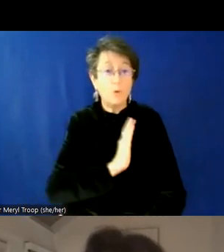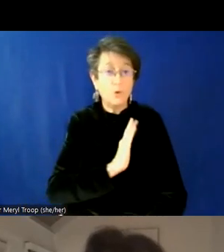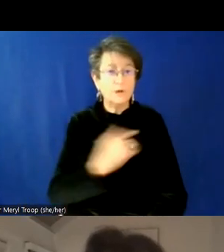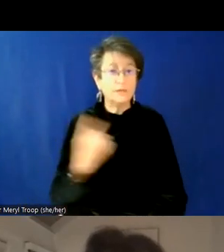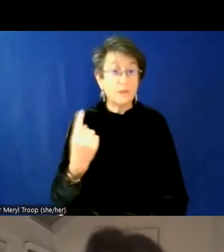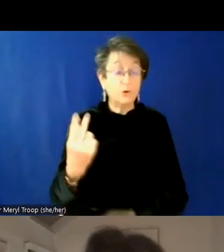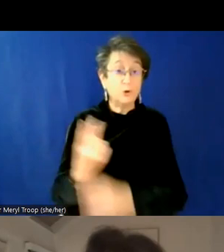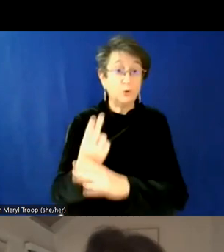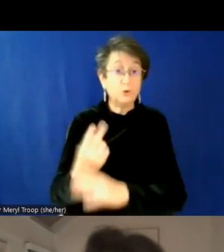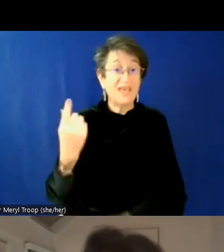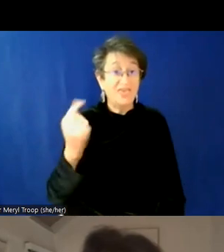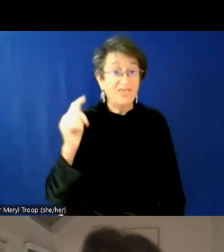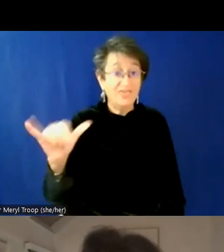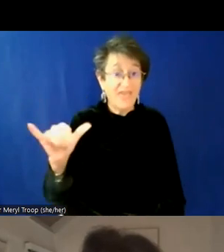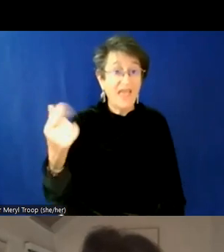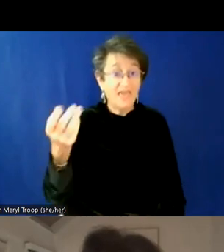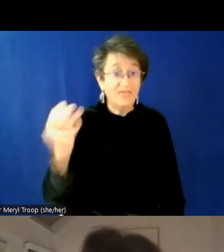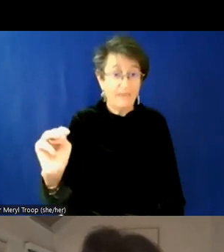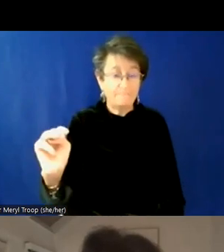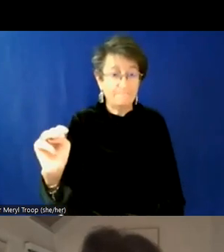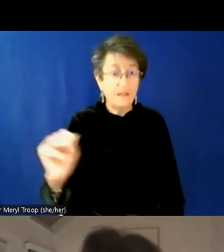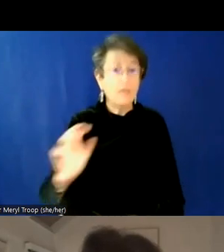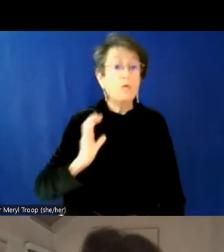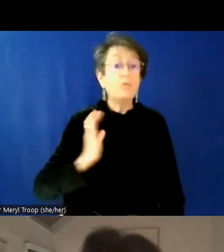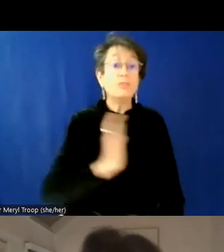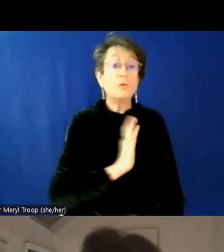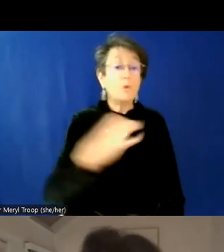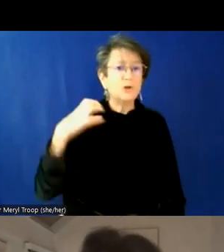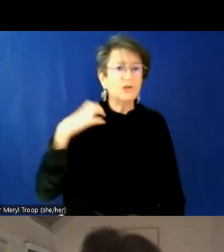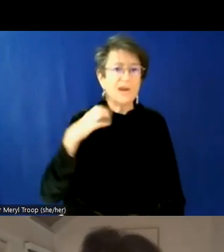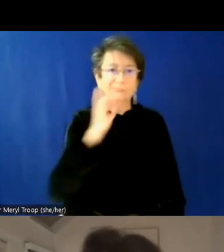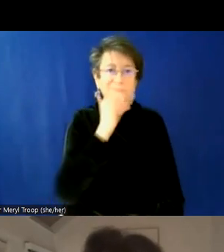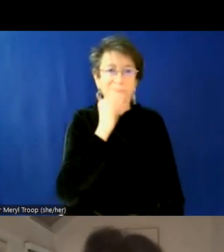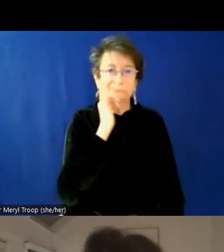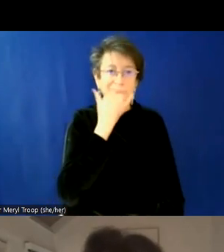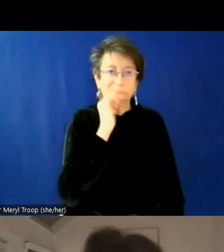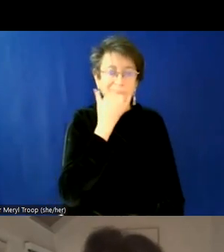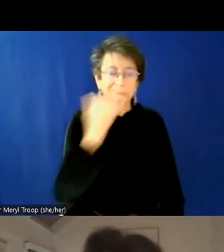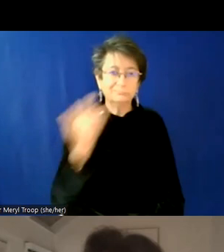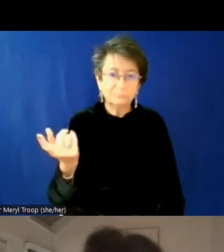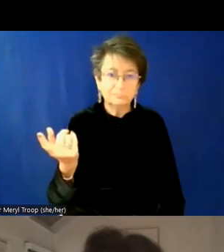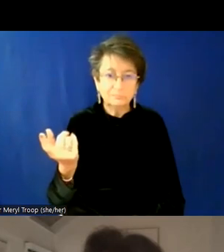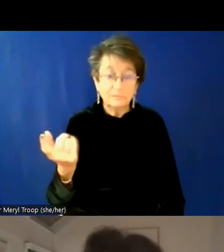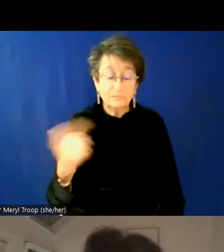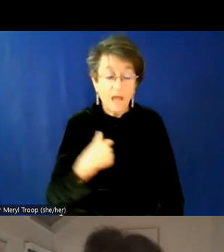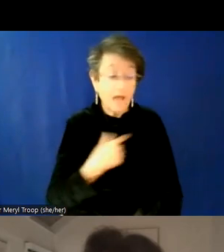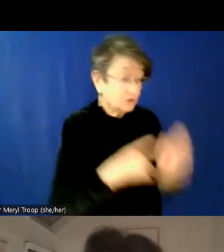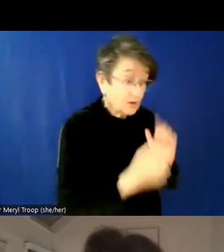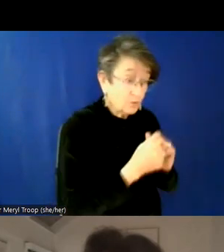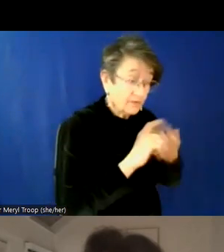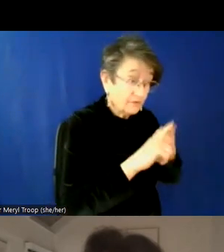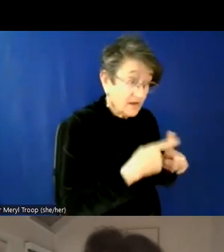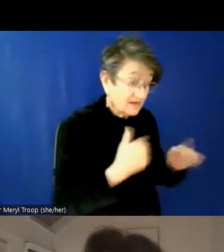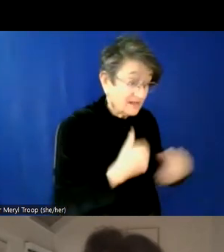the board chair kept misgendering them. And so I checked in with my friend and I was like, Hey, you know, the next time this happens, do you want me to say